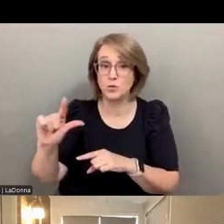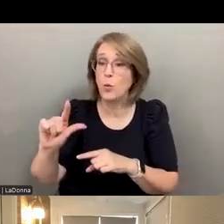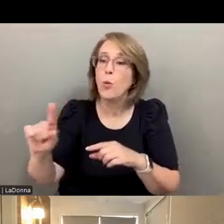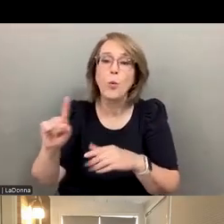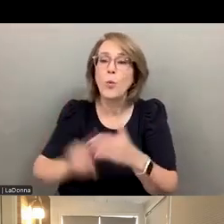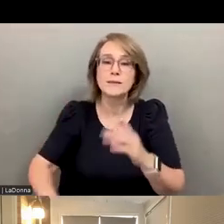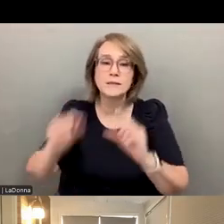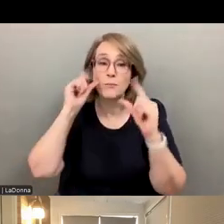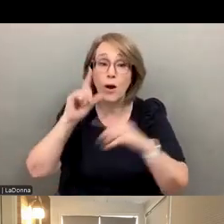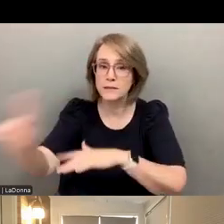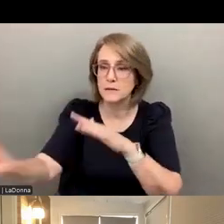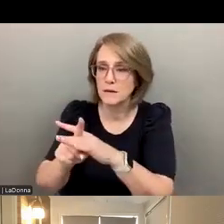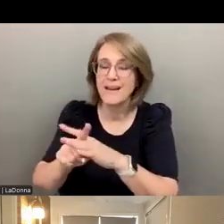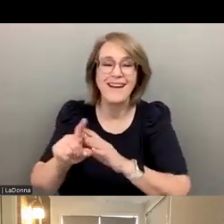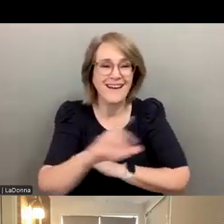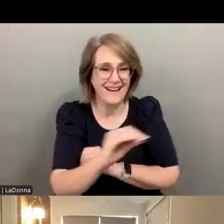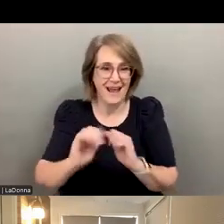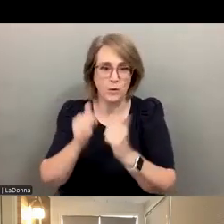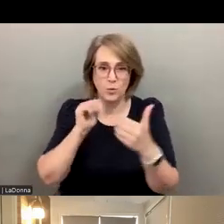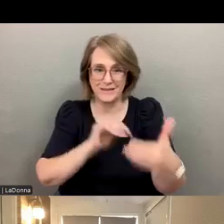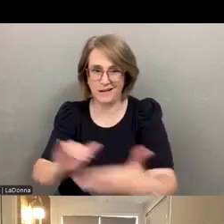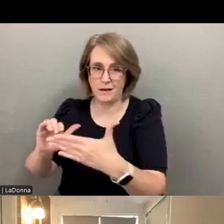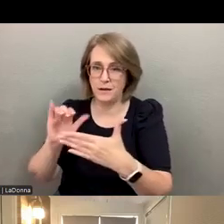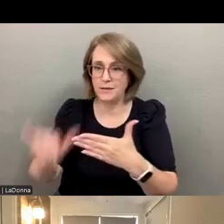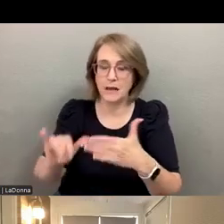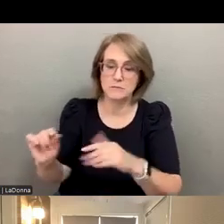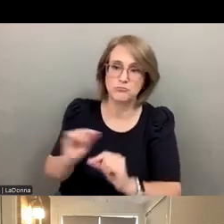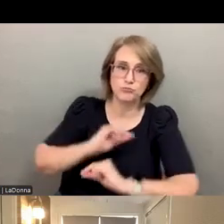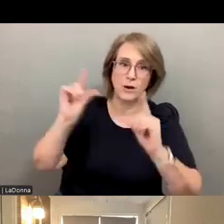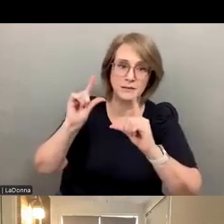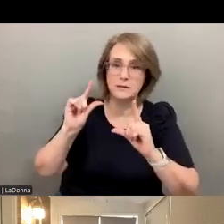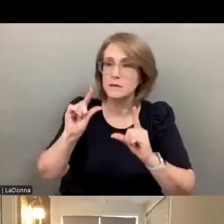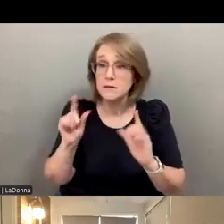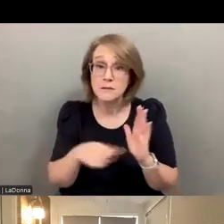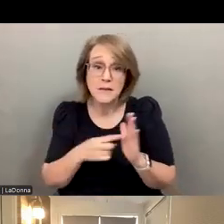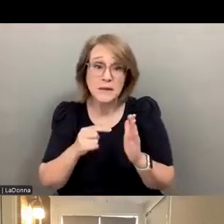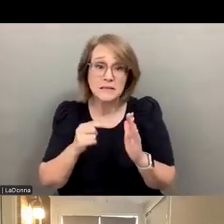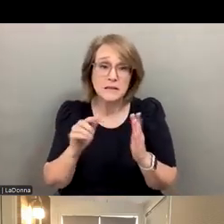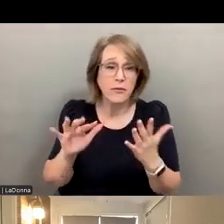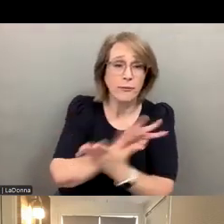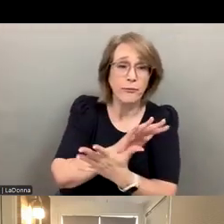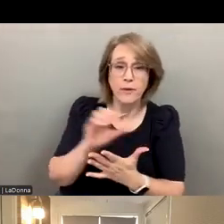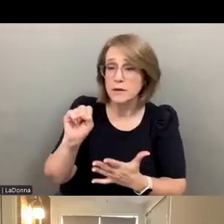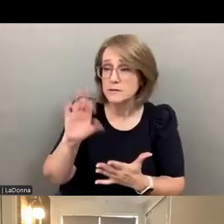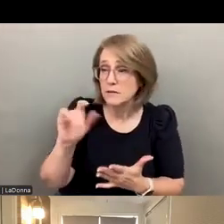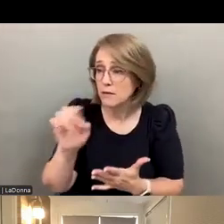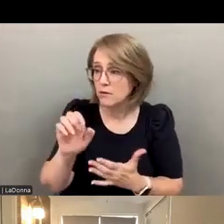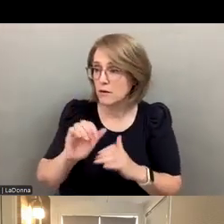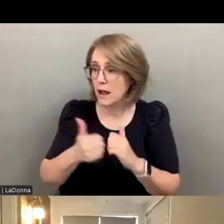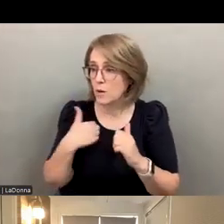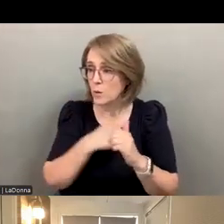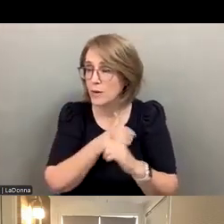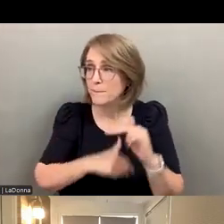things and how do we study them? Because they could be subtle. And how do we start to build tools that we can rely